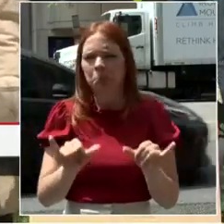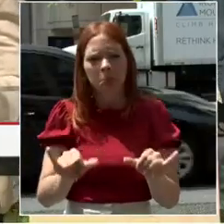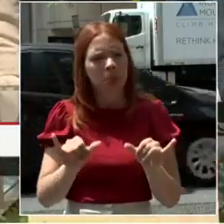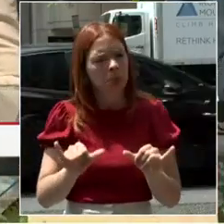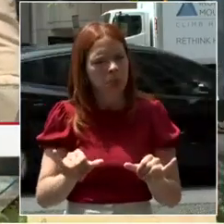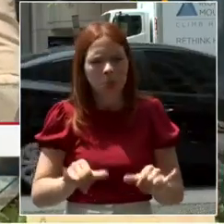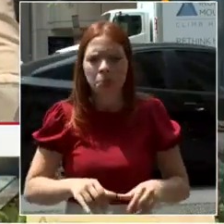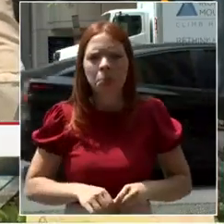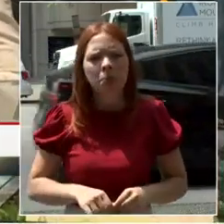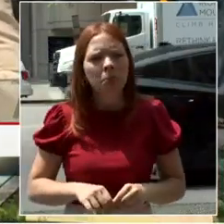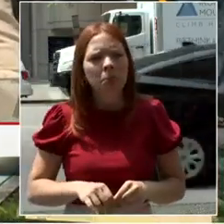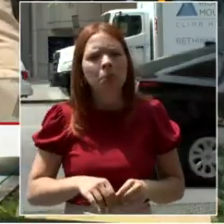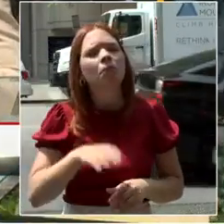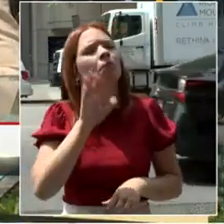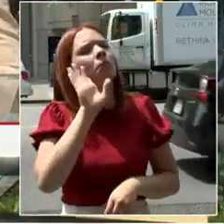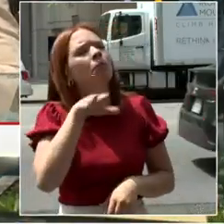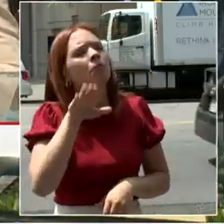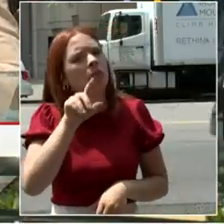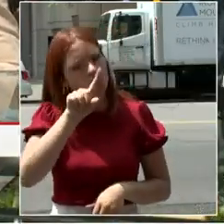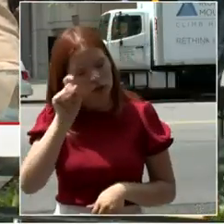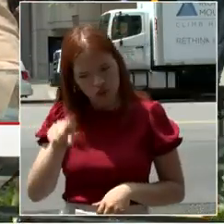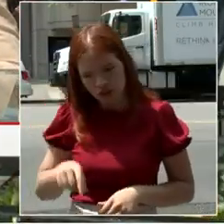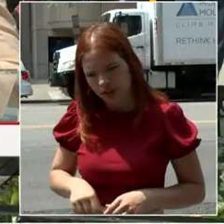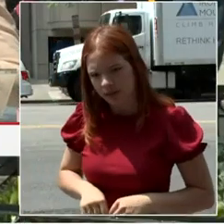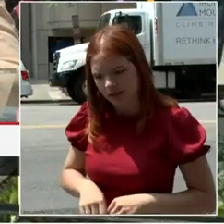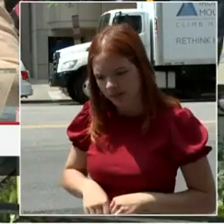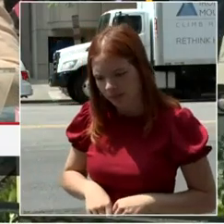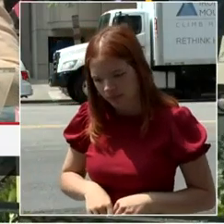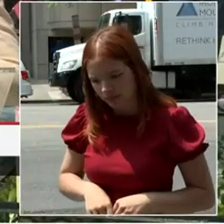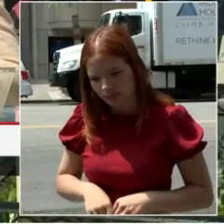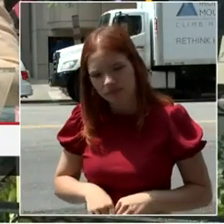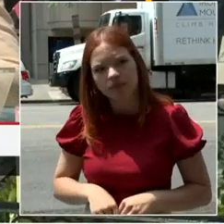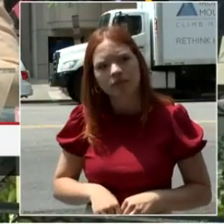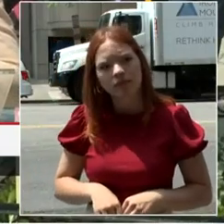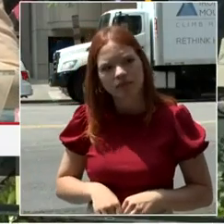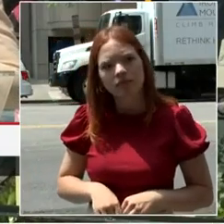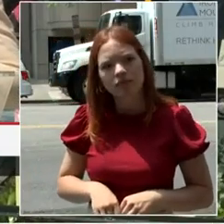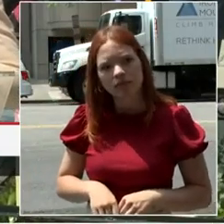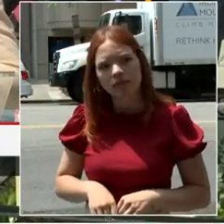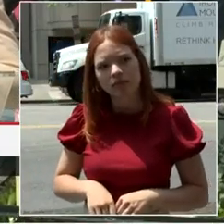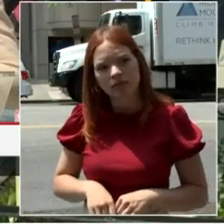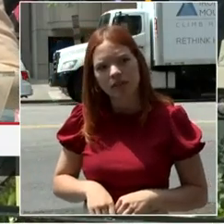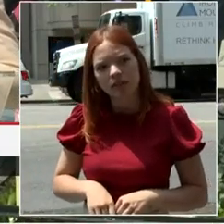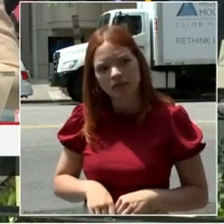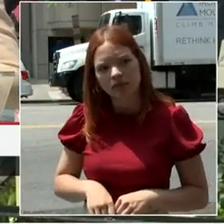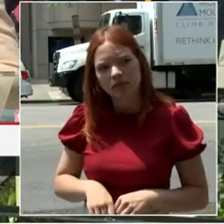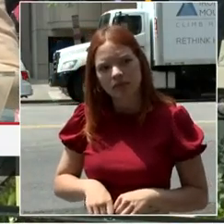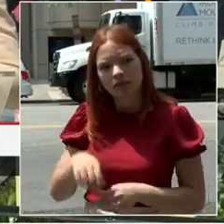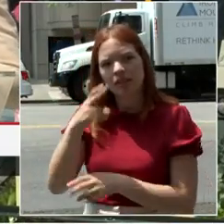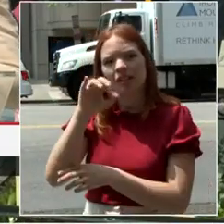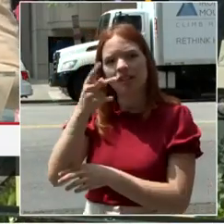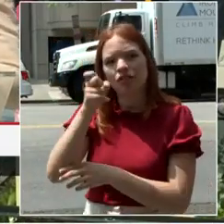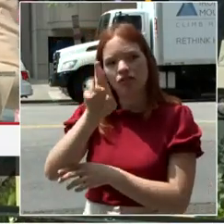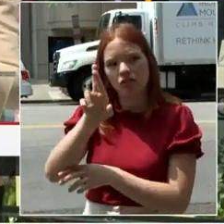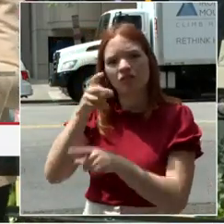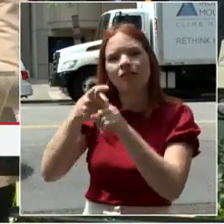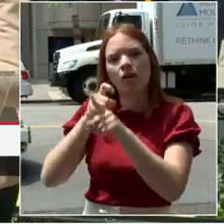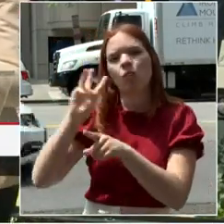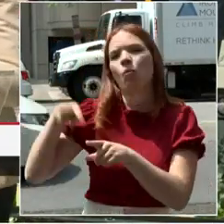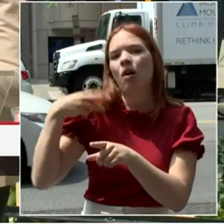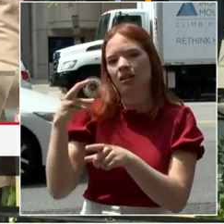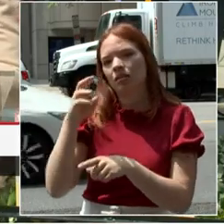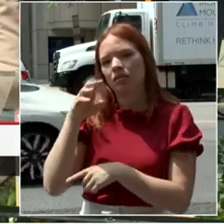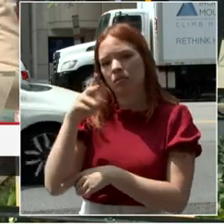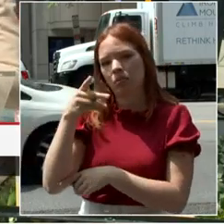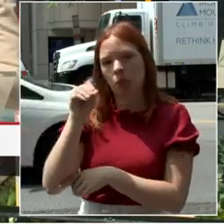Sorry, I'll try to get closer. Hey, it's Heather Long from the editorial board of The Washington Post. Hi, Heather. Can you give us any updates on what